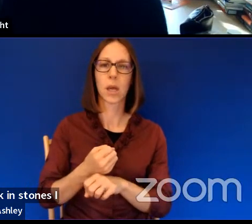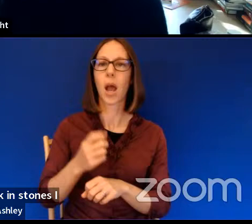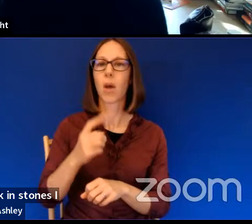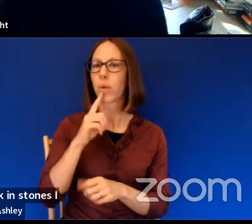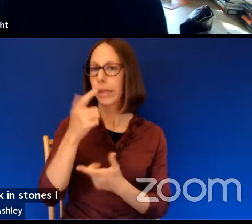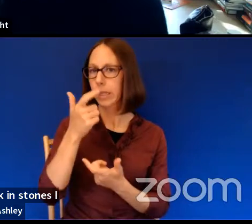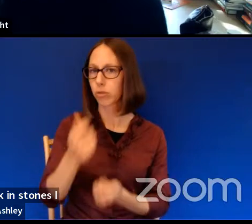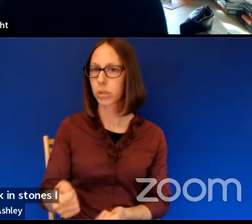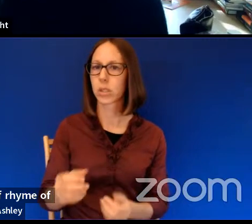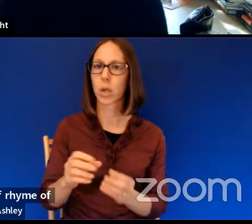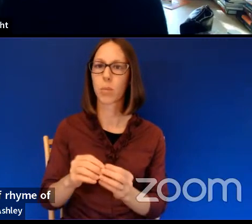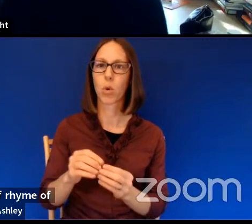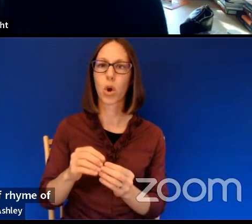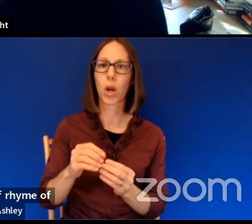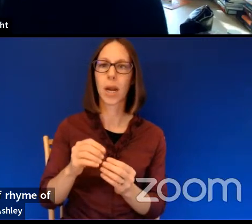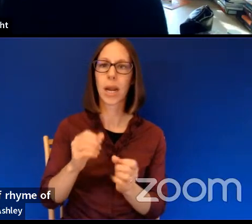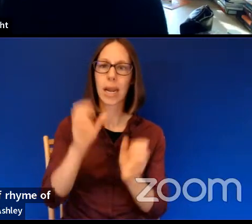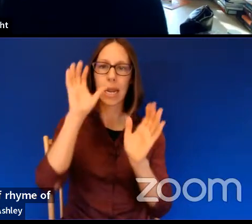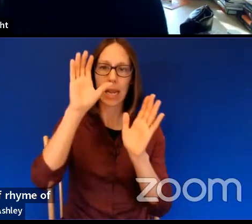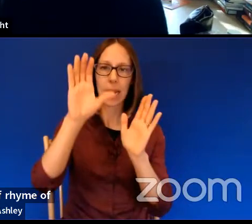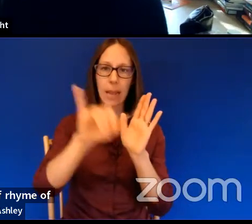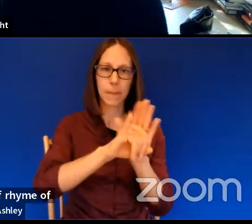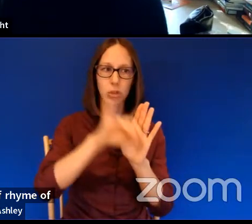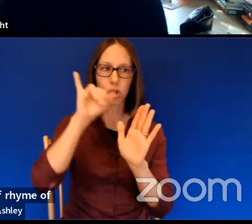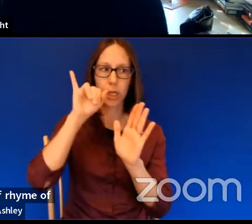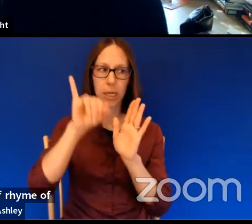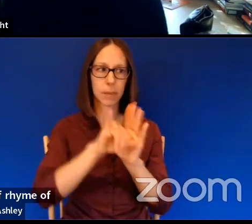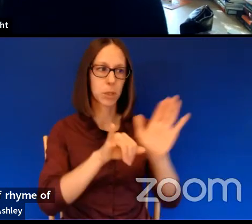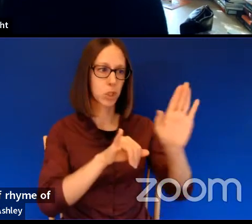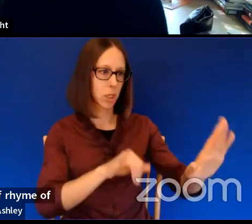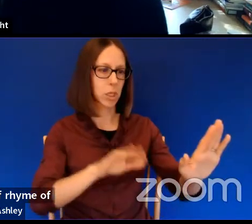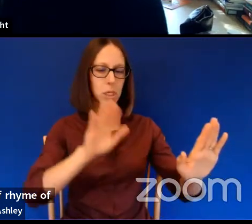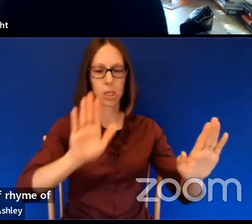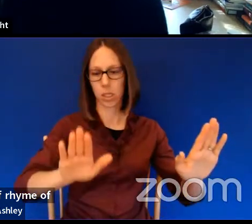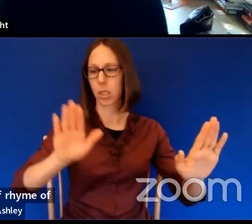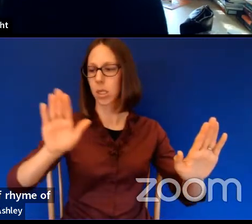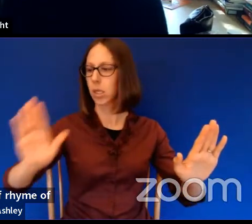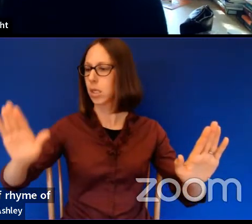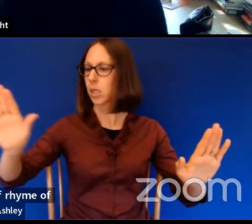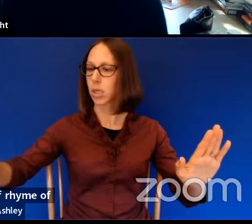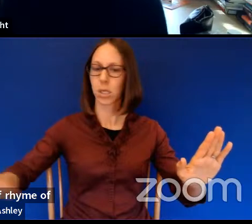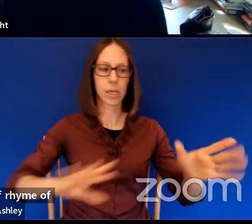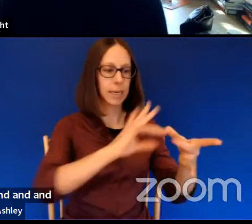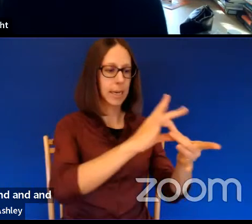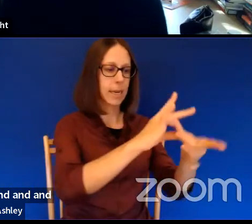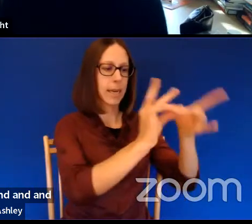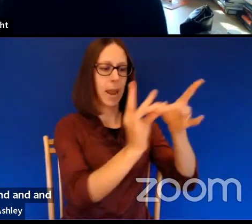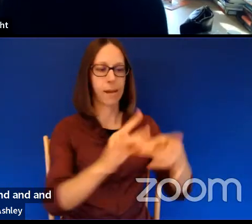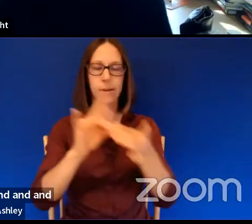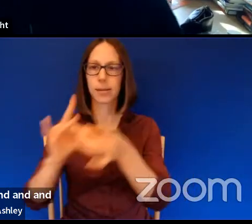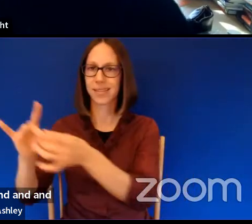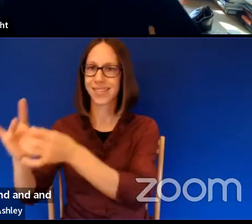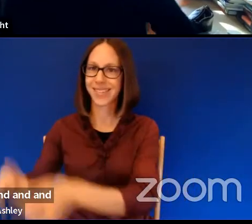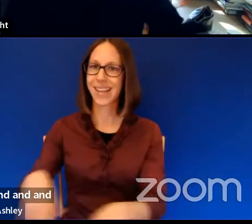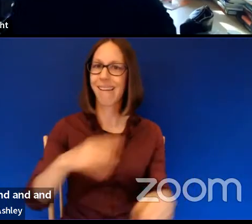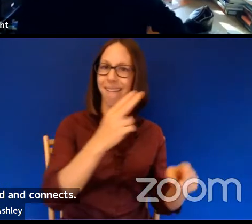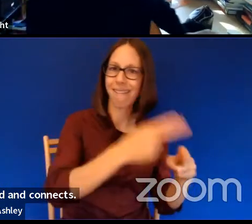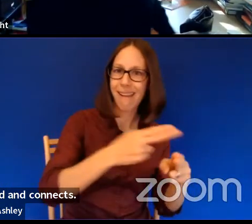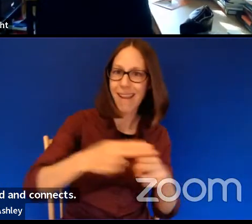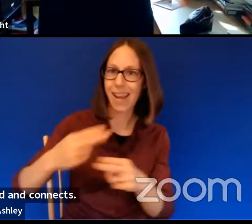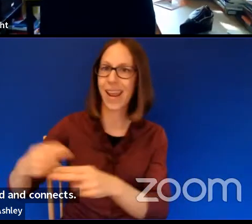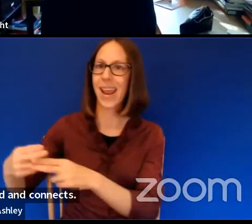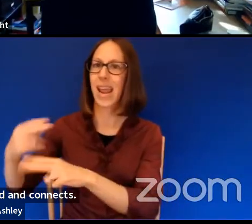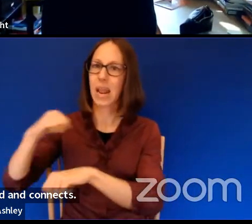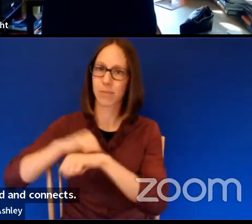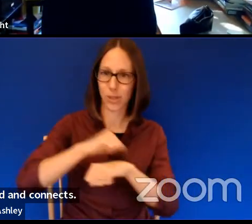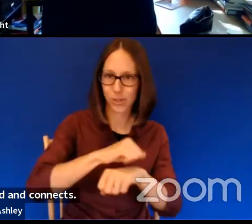of imagery. So that imagery comes back and, and, and connects, uh, you heard a lot of names and obviously stones.